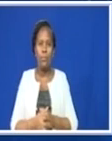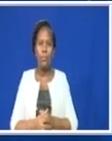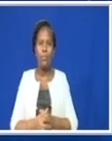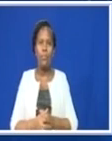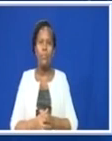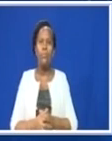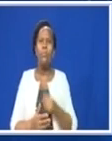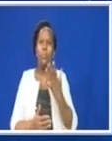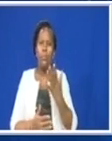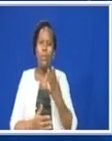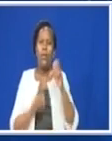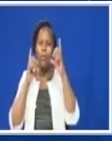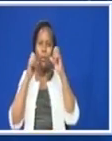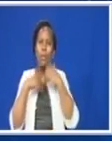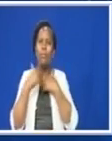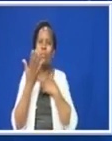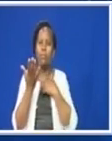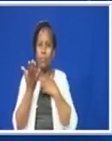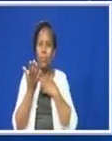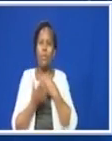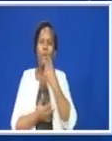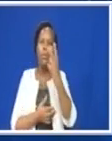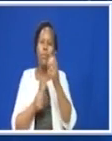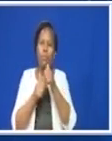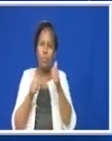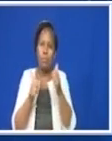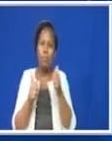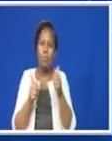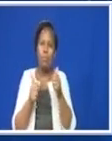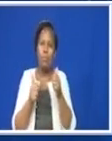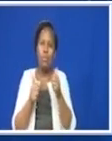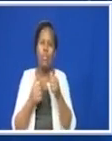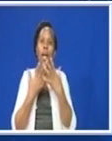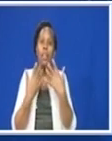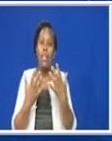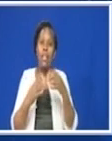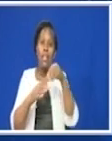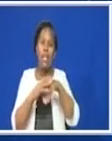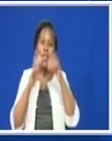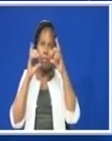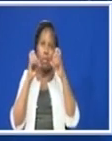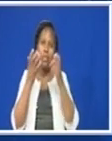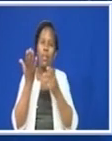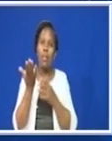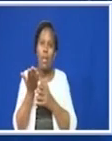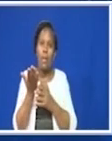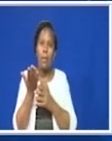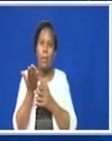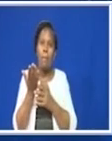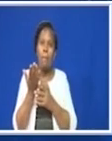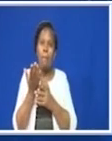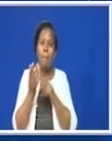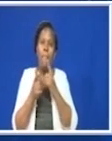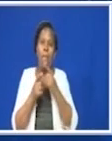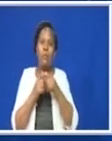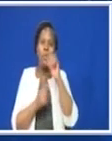That is our photograph. Look at it. Those are the features on the photograph. Then we